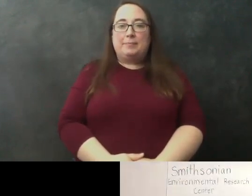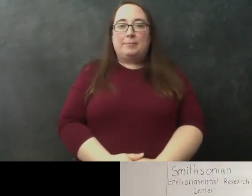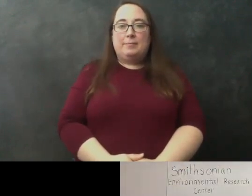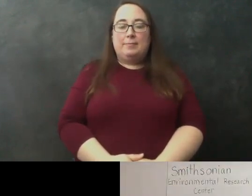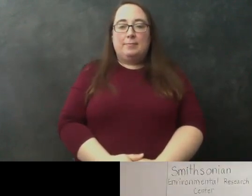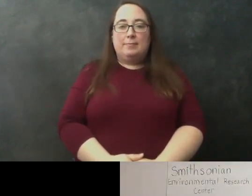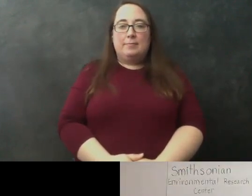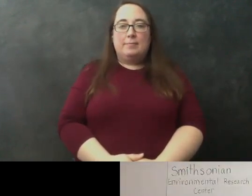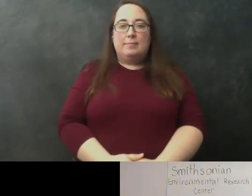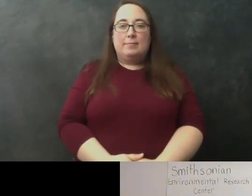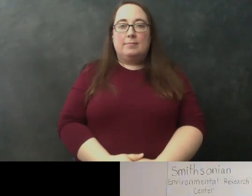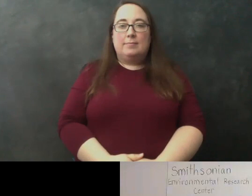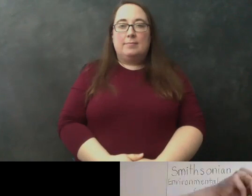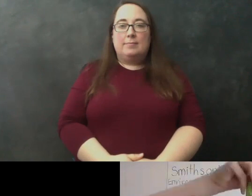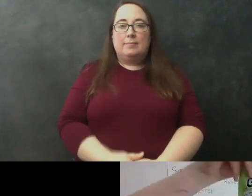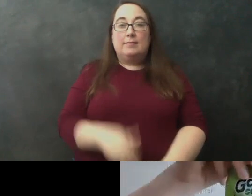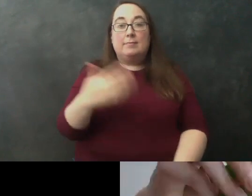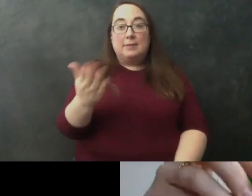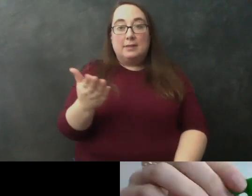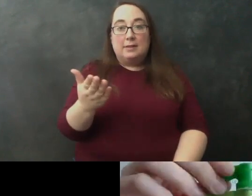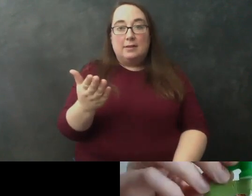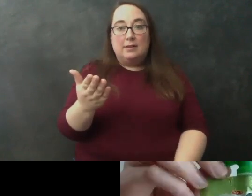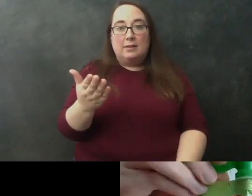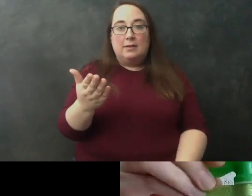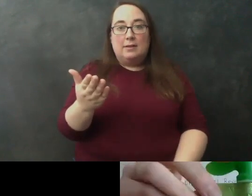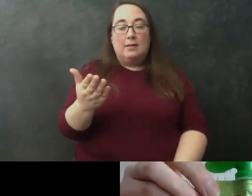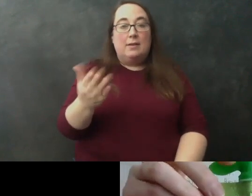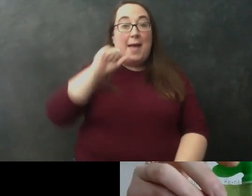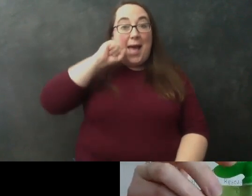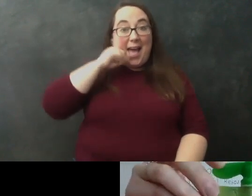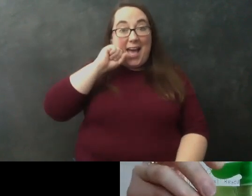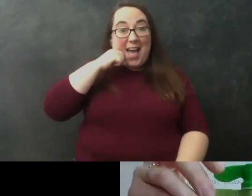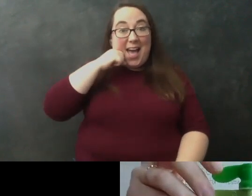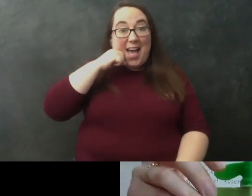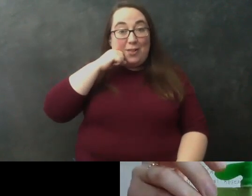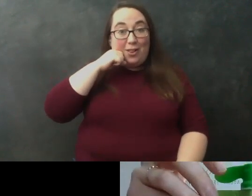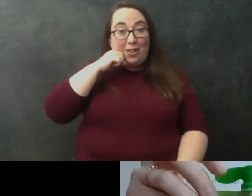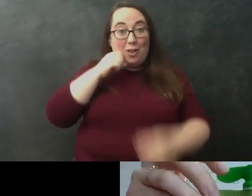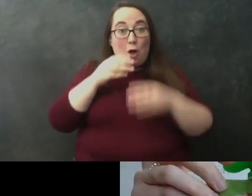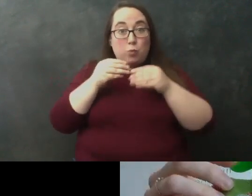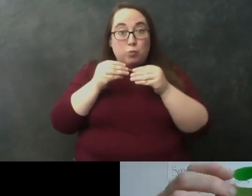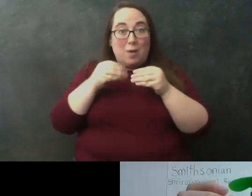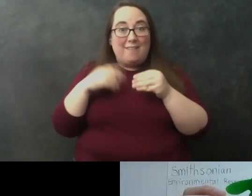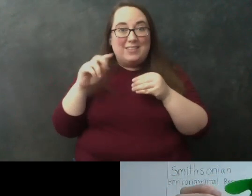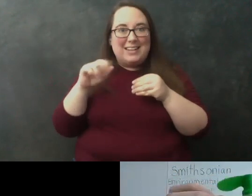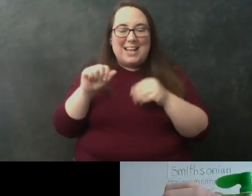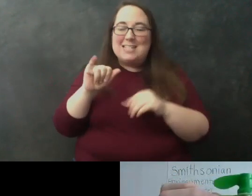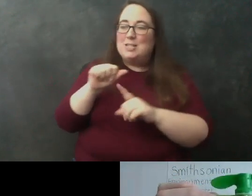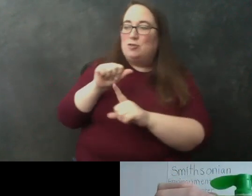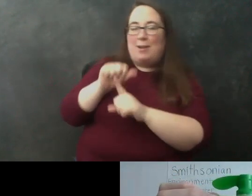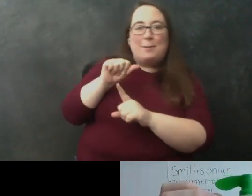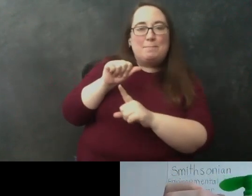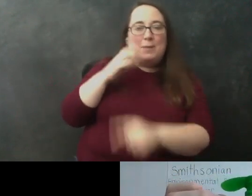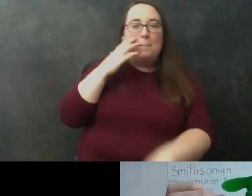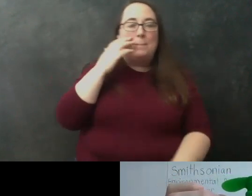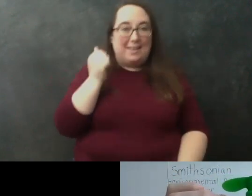does this packet of applesauce have dna this is kind of a trick question jelly because